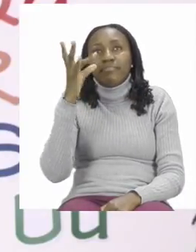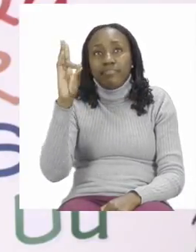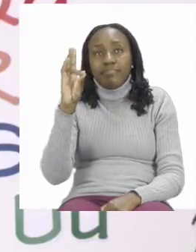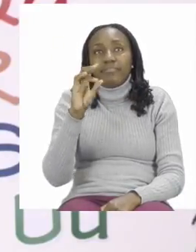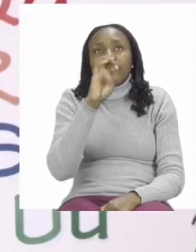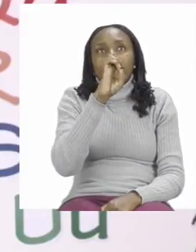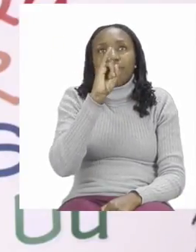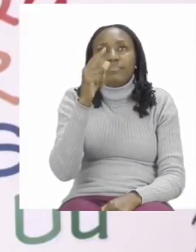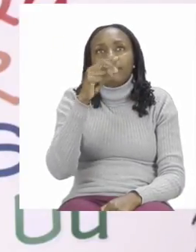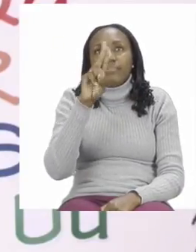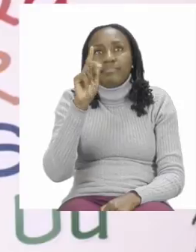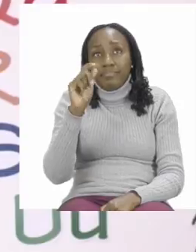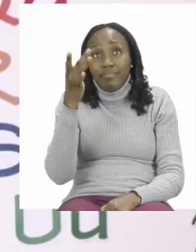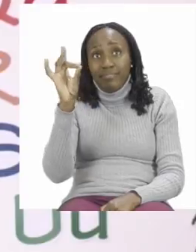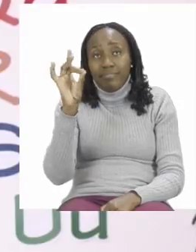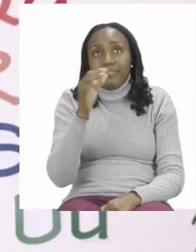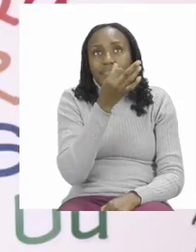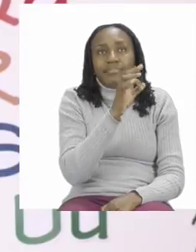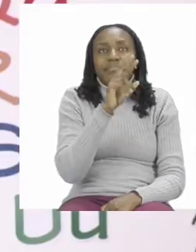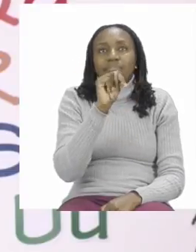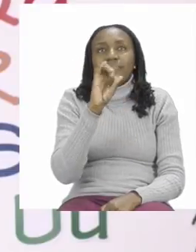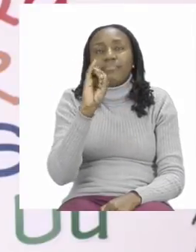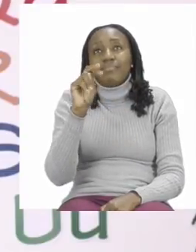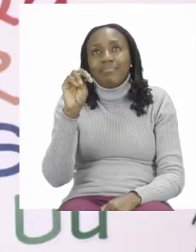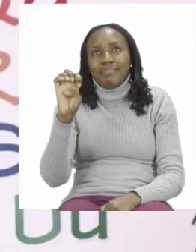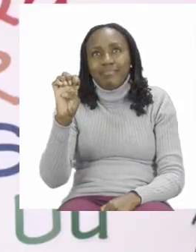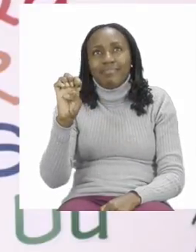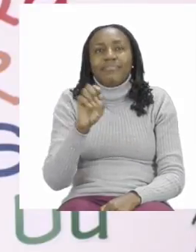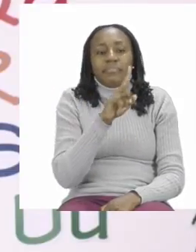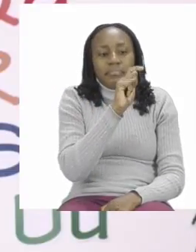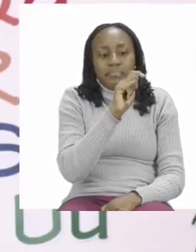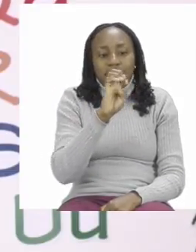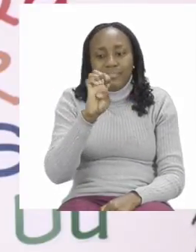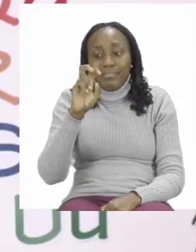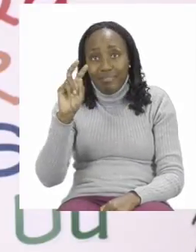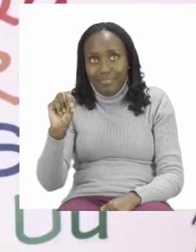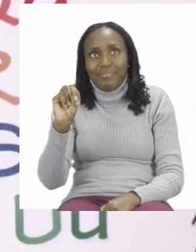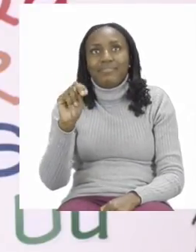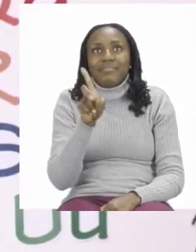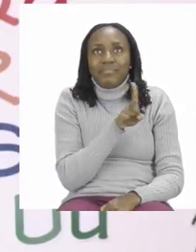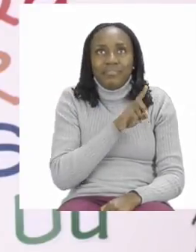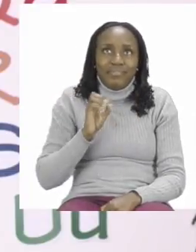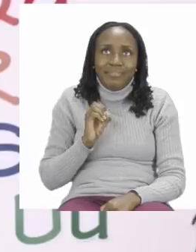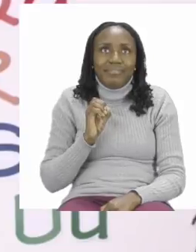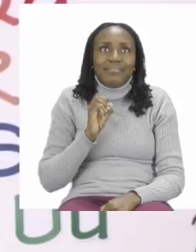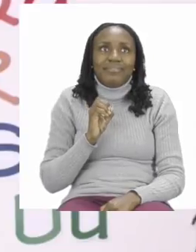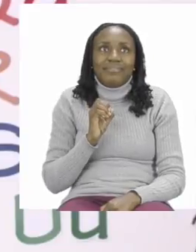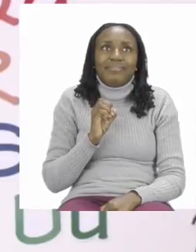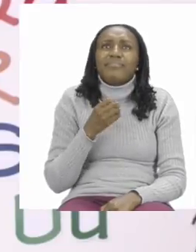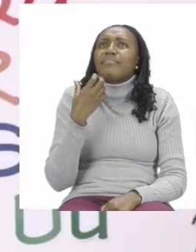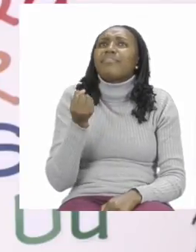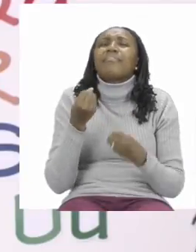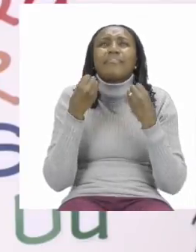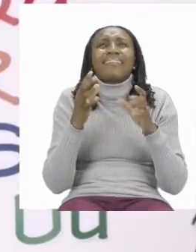eight, nine, ten. Now there are many many songs that help